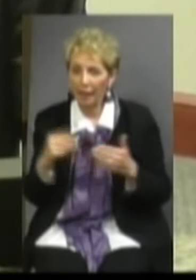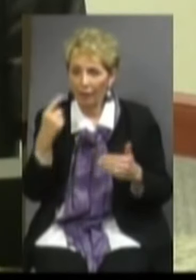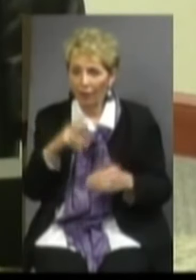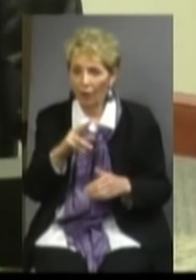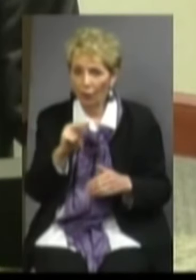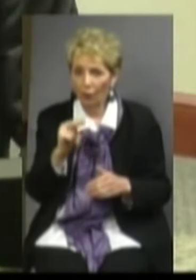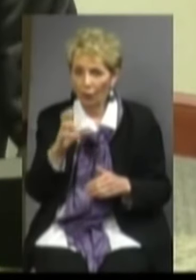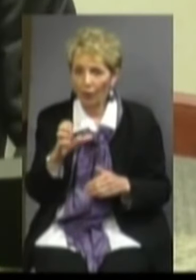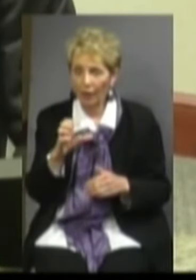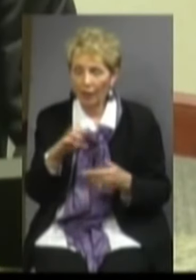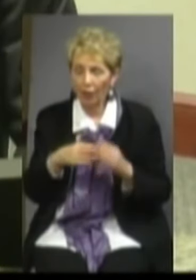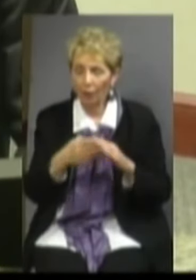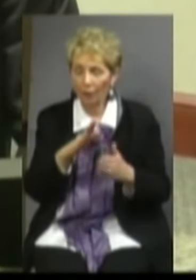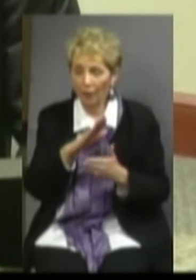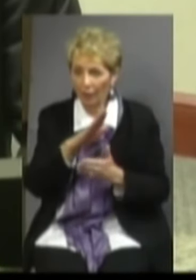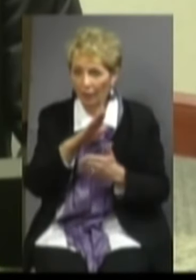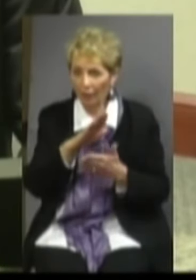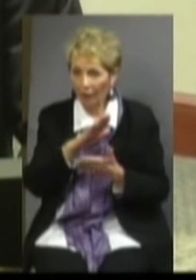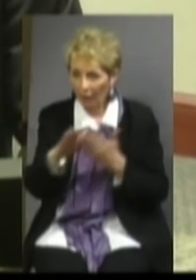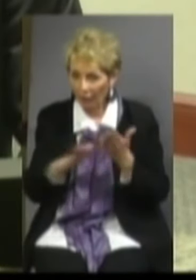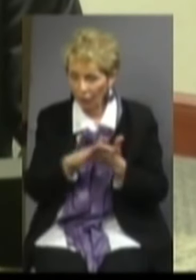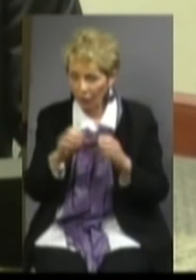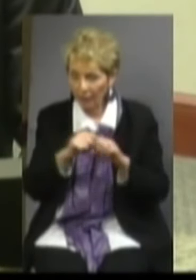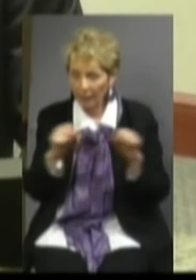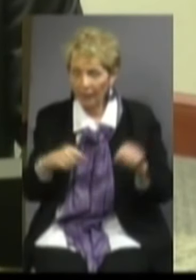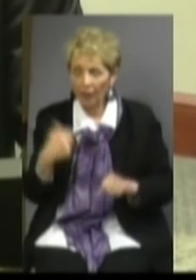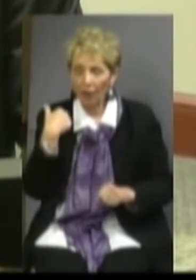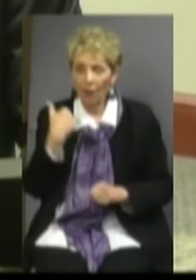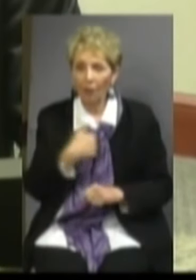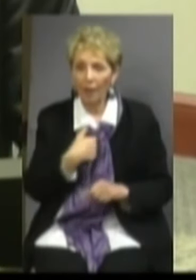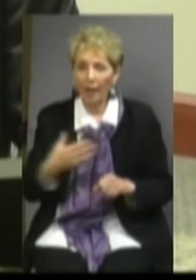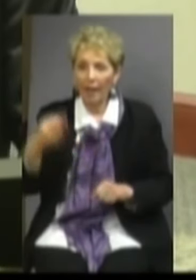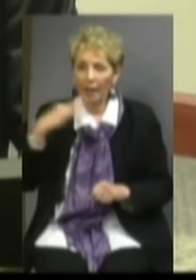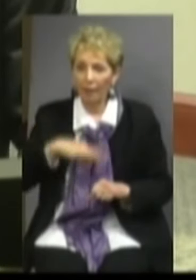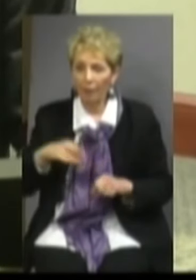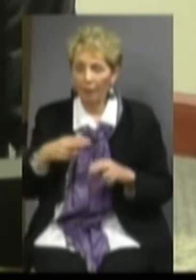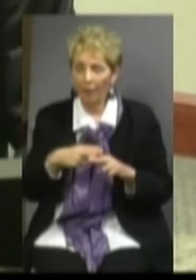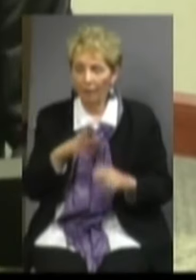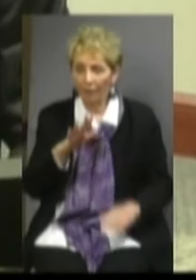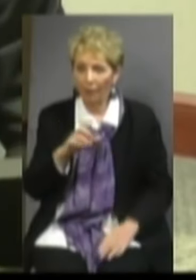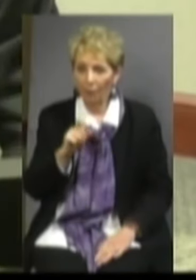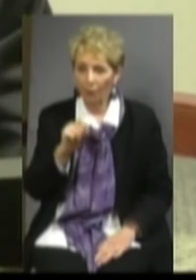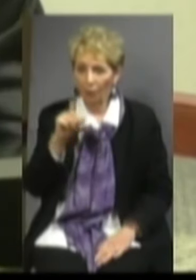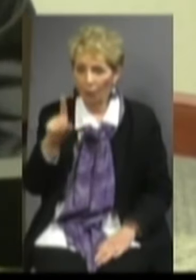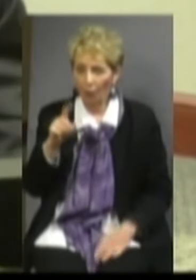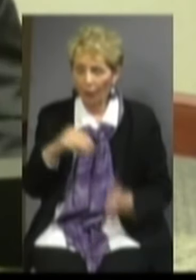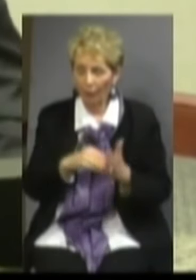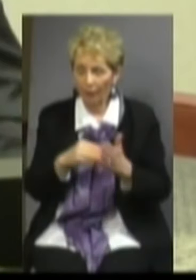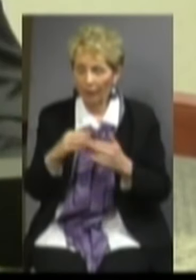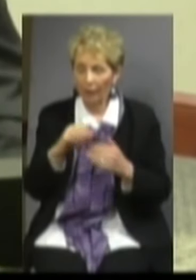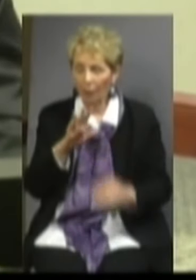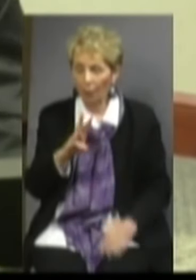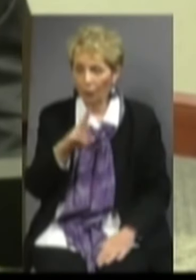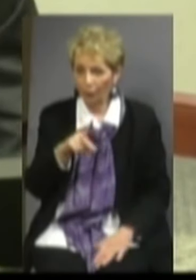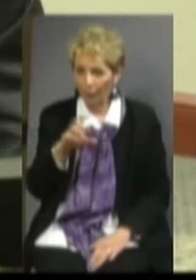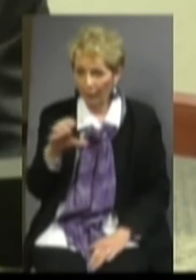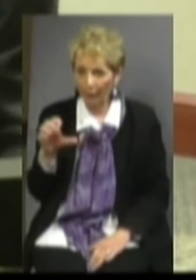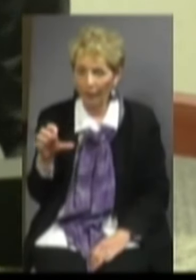the North Carolina Community College system. We stand to gain about $5.1 million at Western Piedmont.